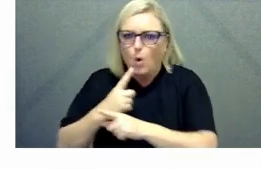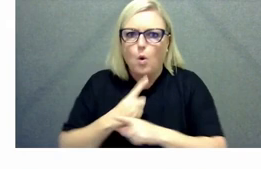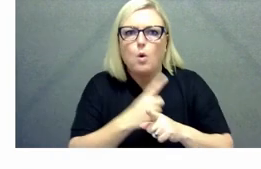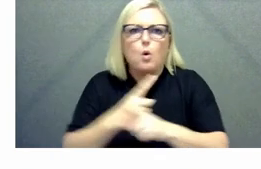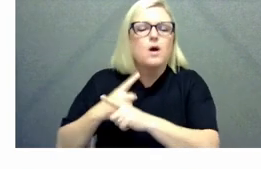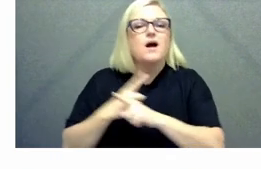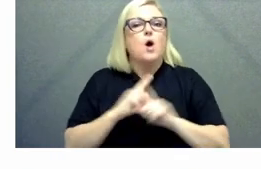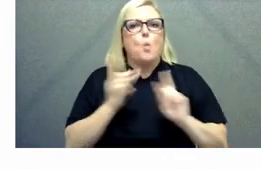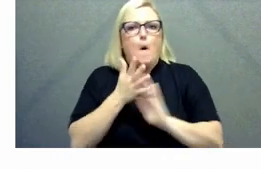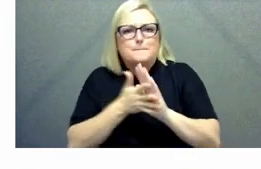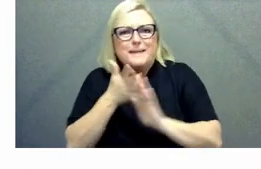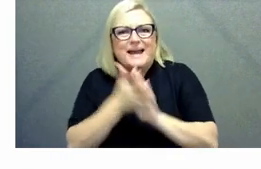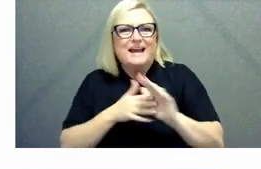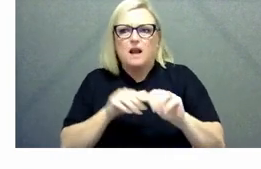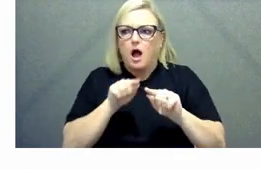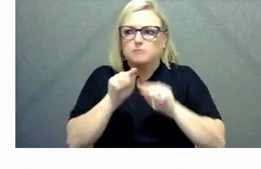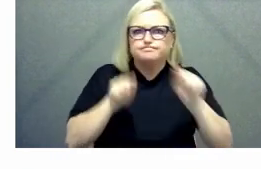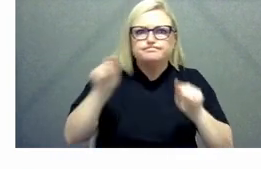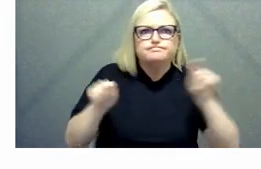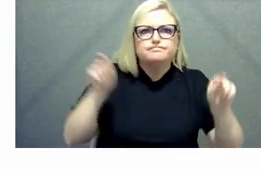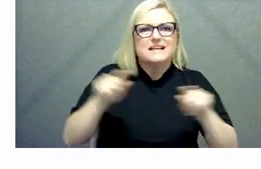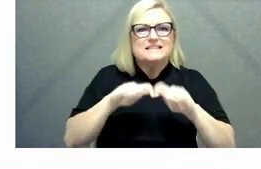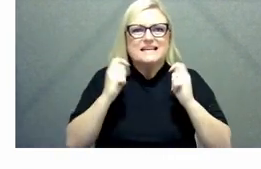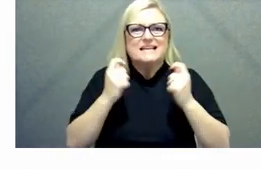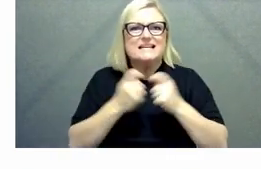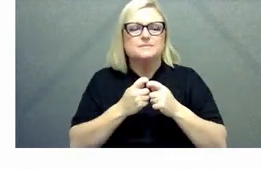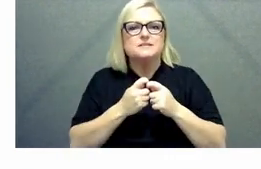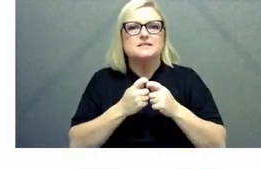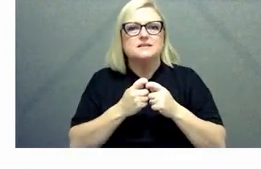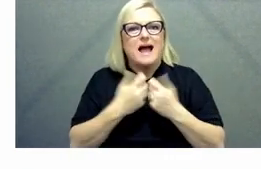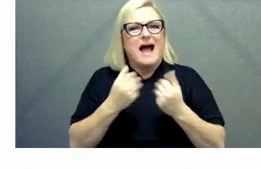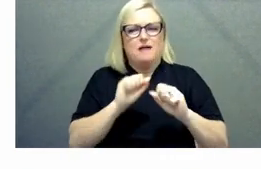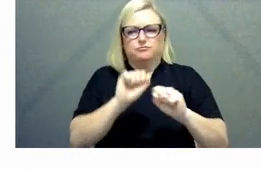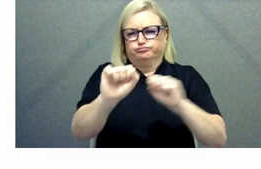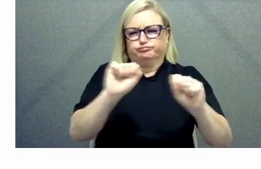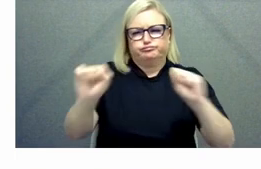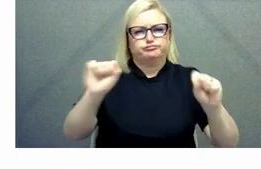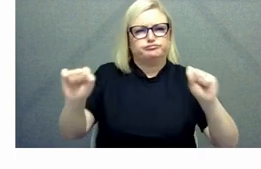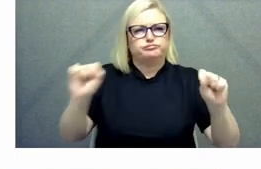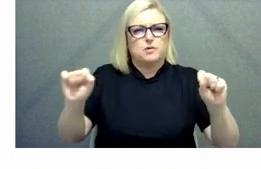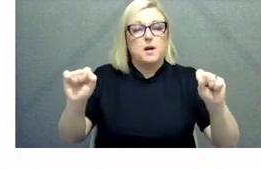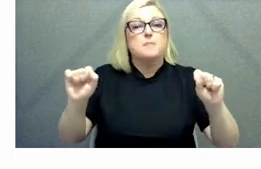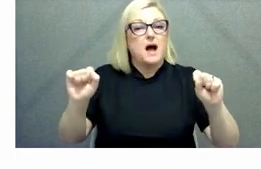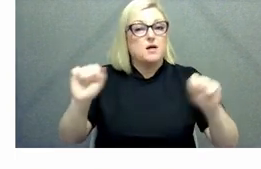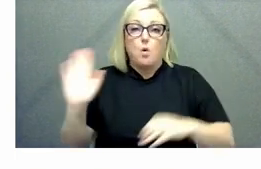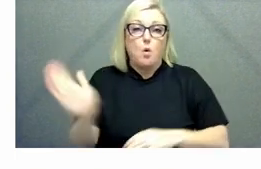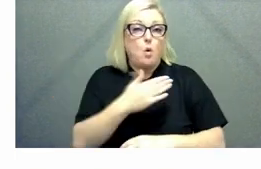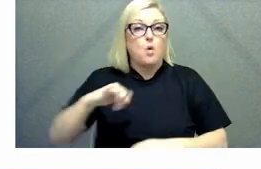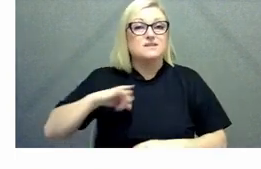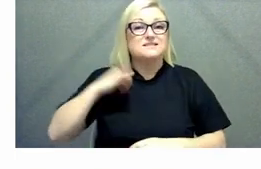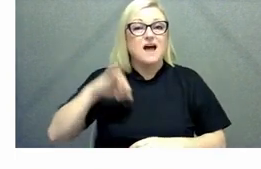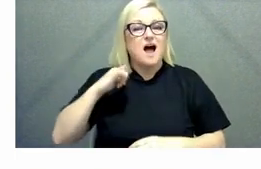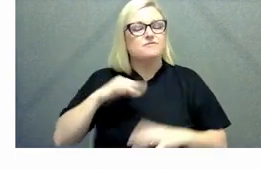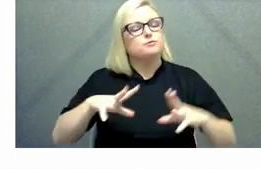individual teams in workplaces but there is a really quite grave responsibility on all of us to keep moving on that journey